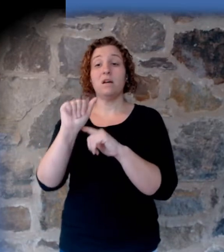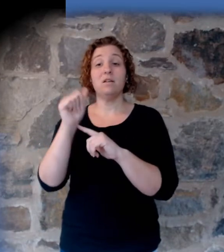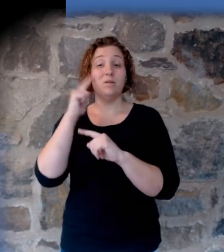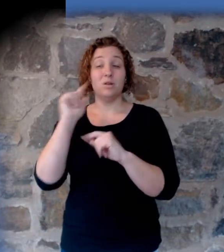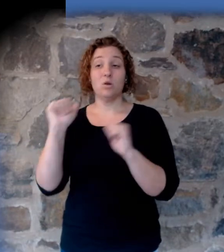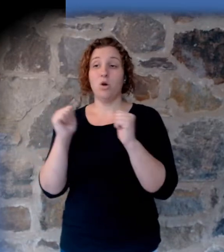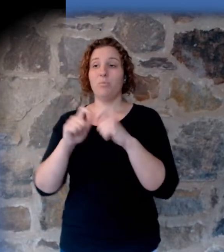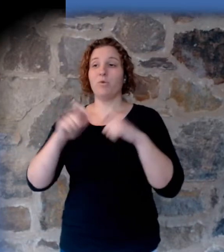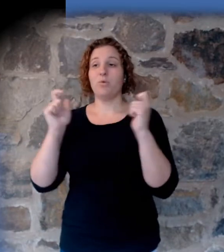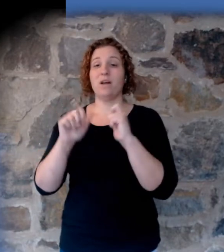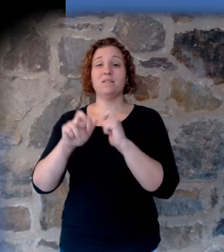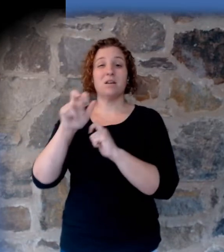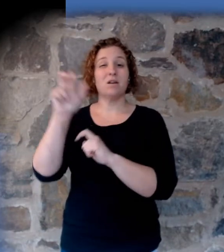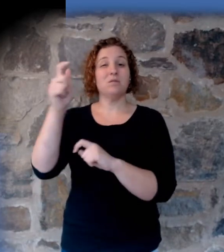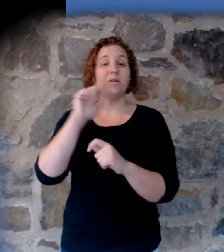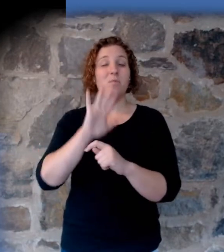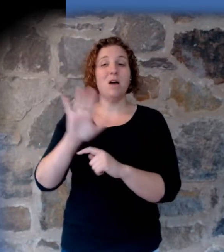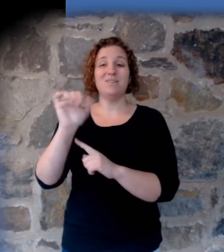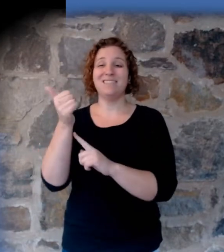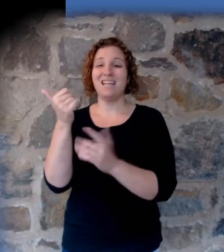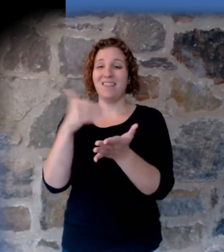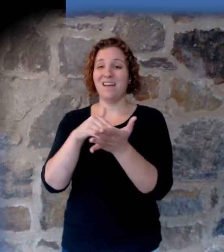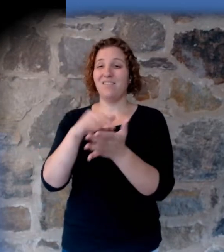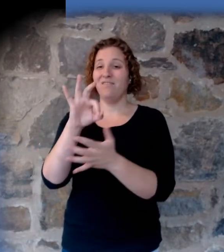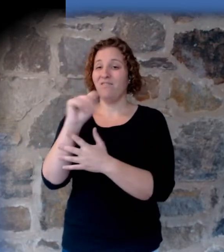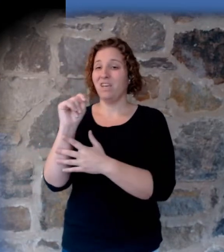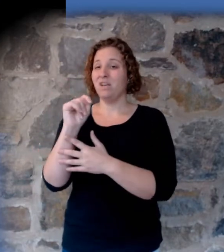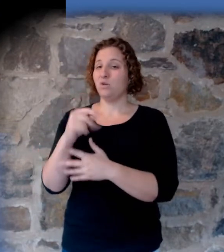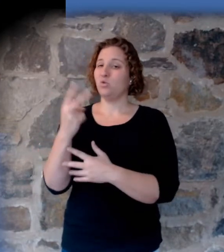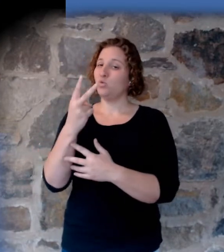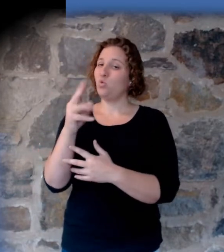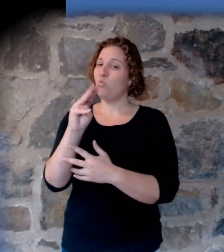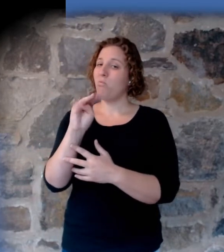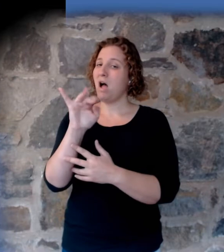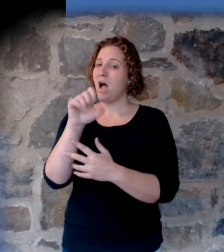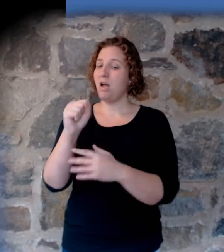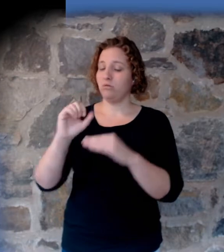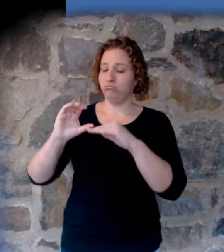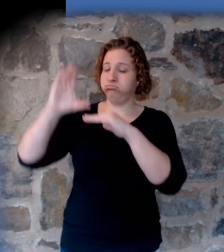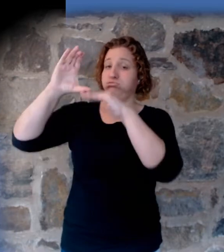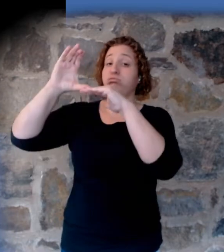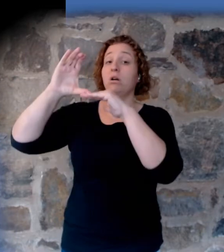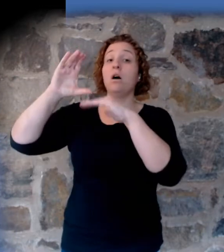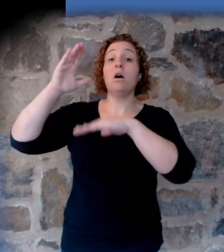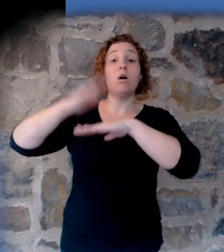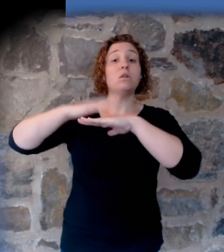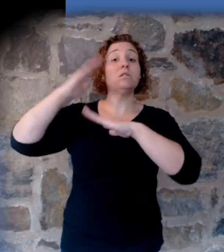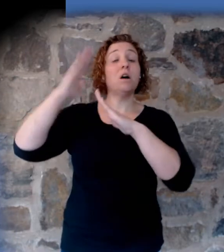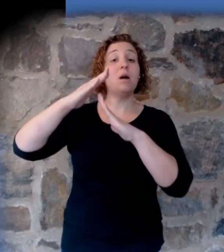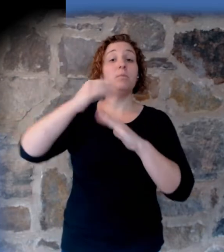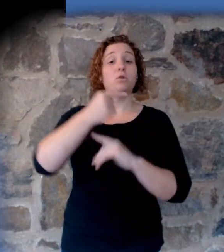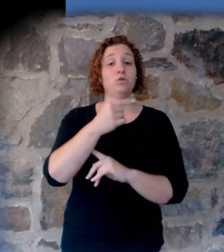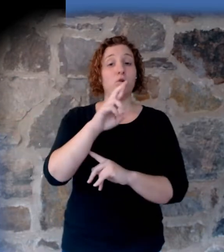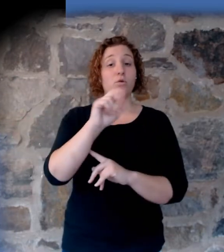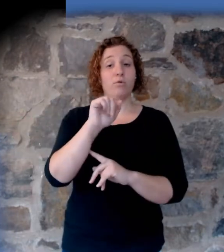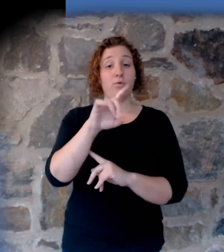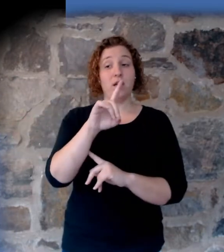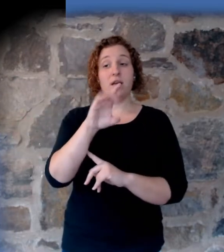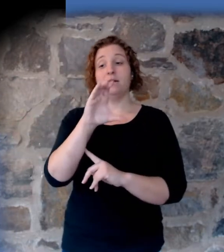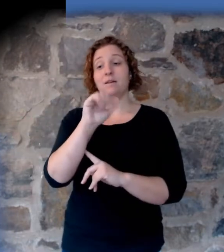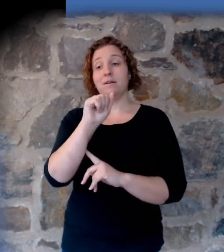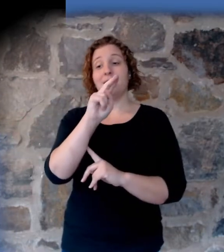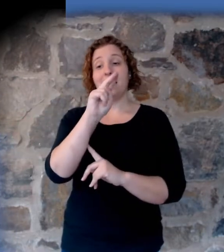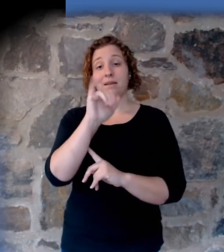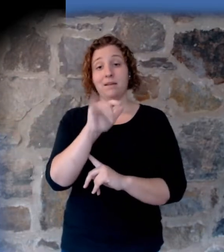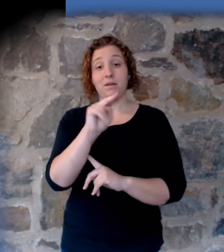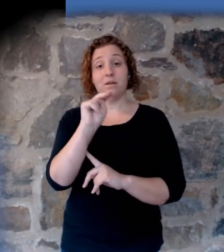10,000 feet, two miles thickness of strata on top of the Grand Canyon. Higher than where we are. Higher than where we are. And that